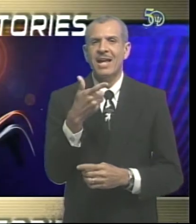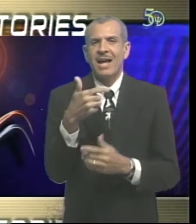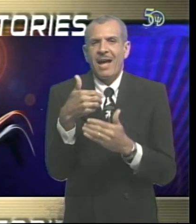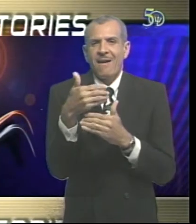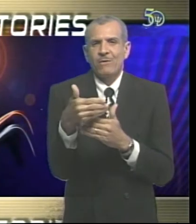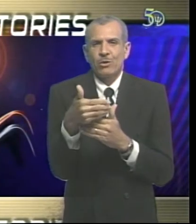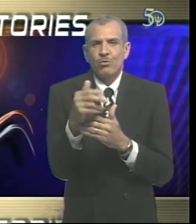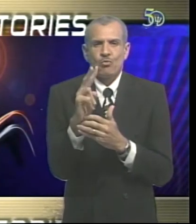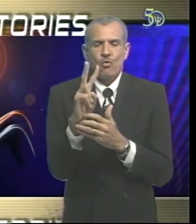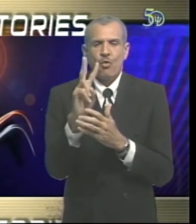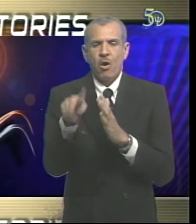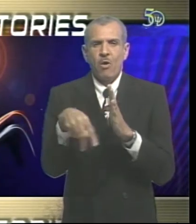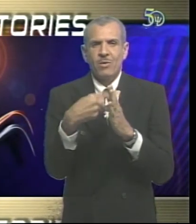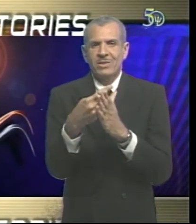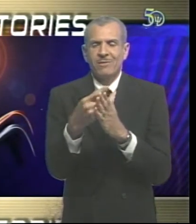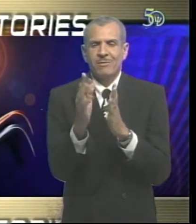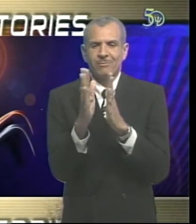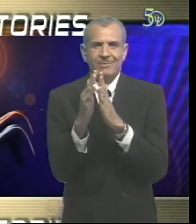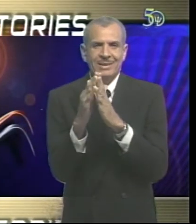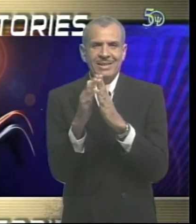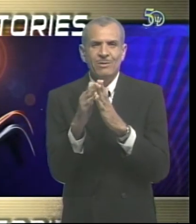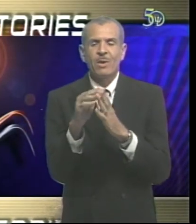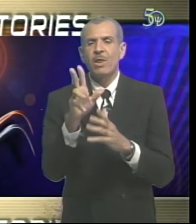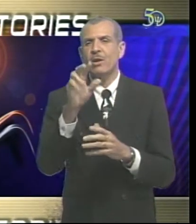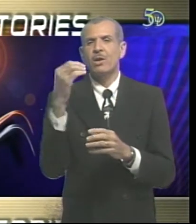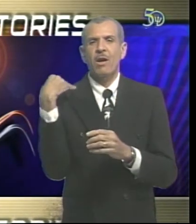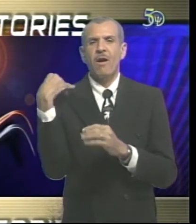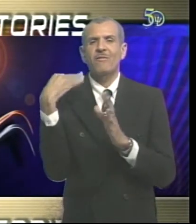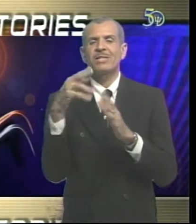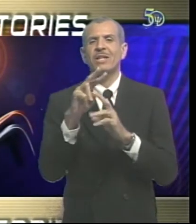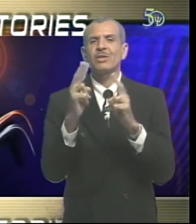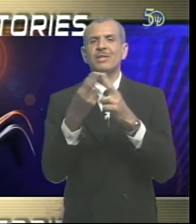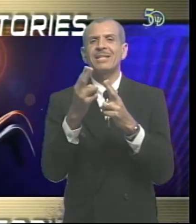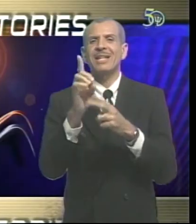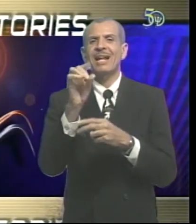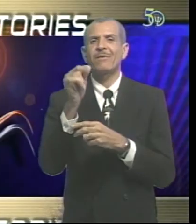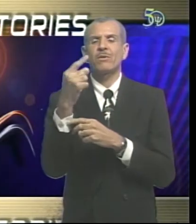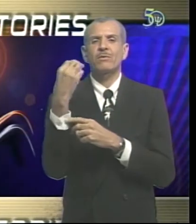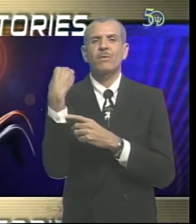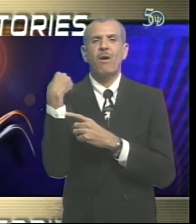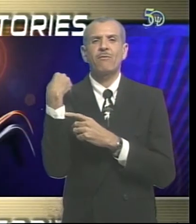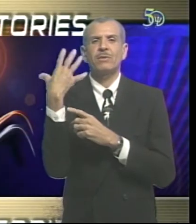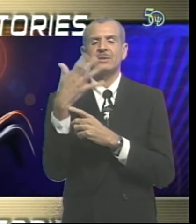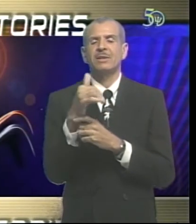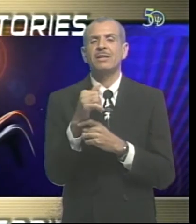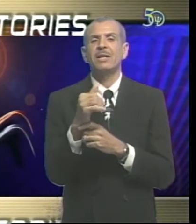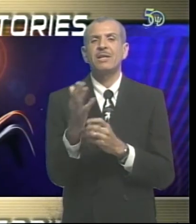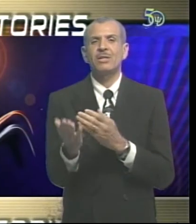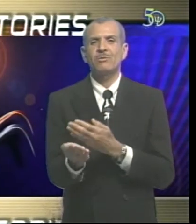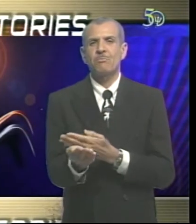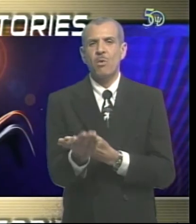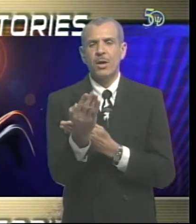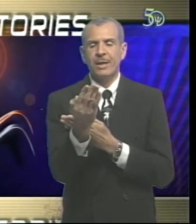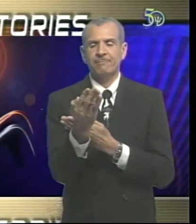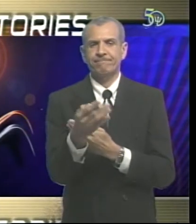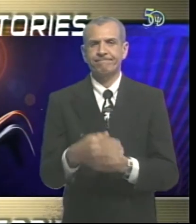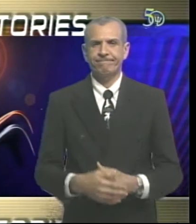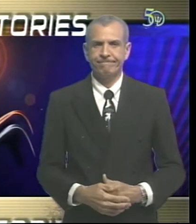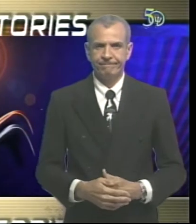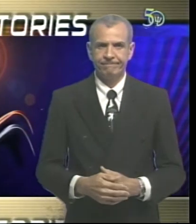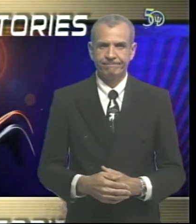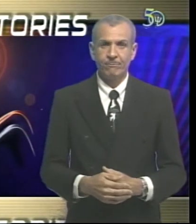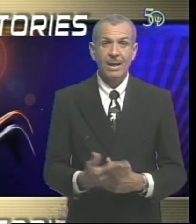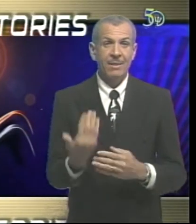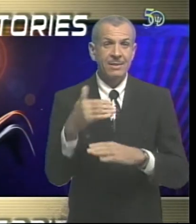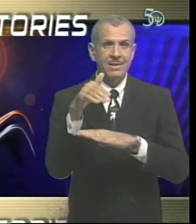hour meeting with over 30 officers at the union's Dalkeith Road headquarters this morning And